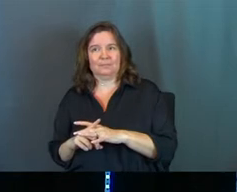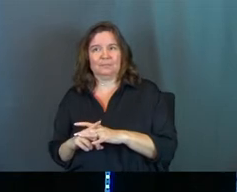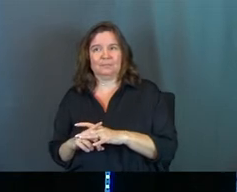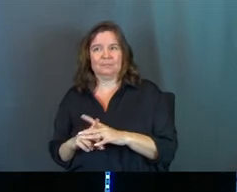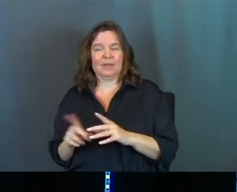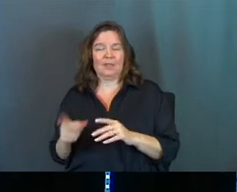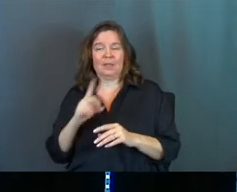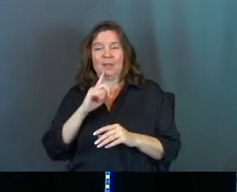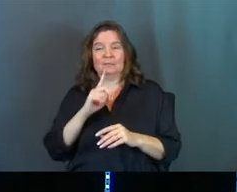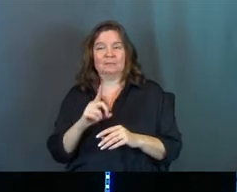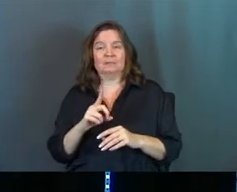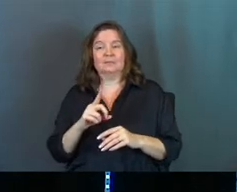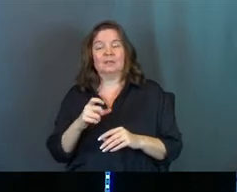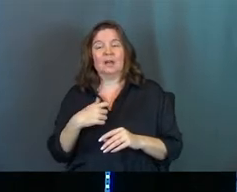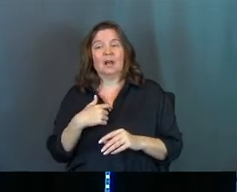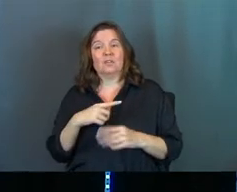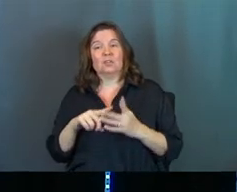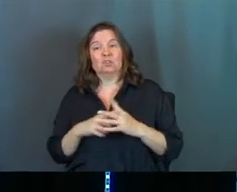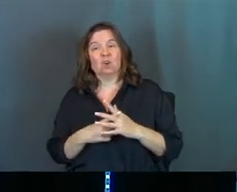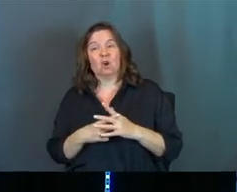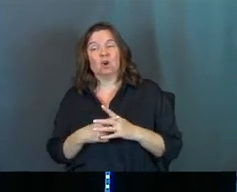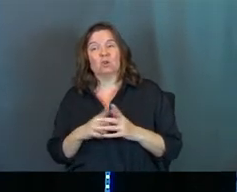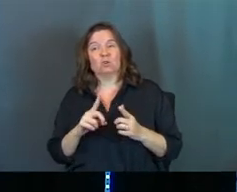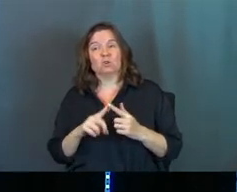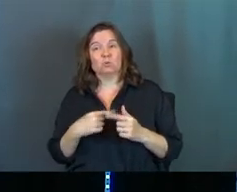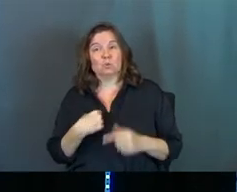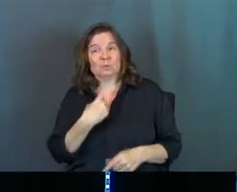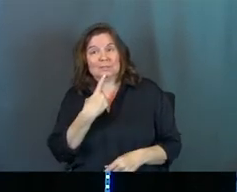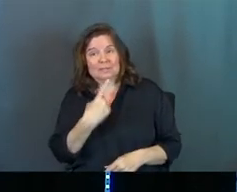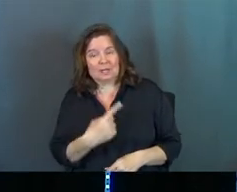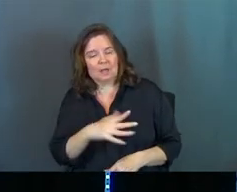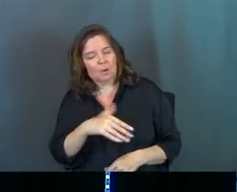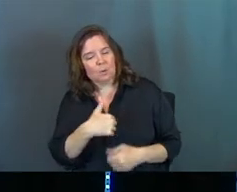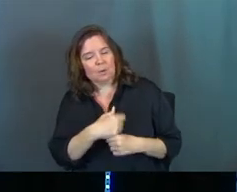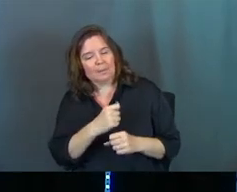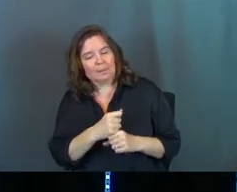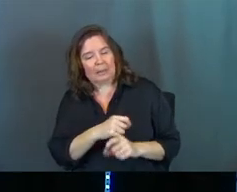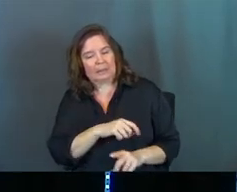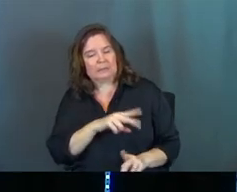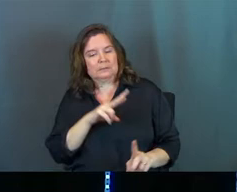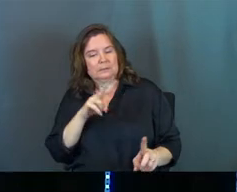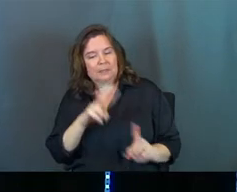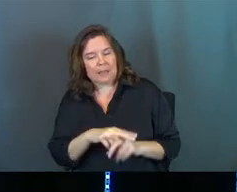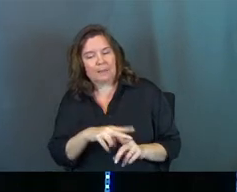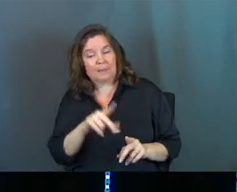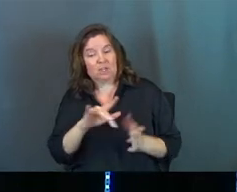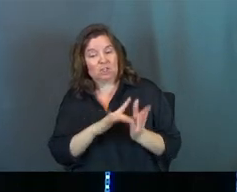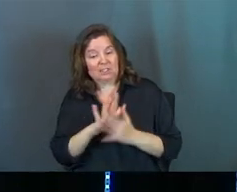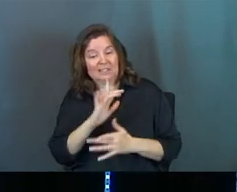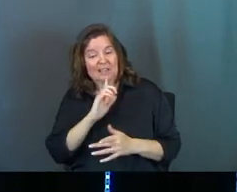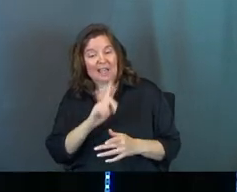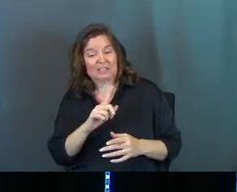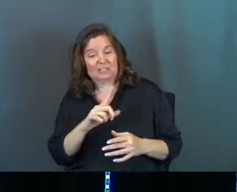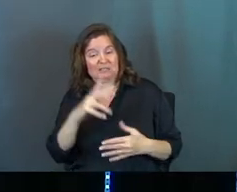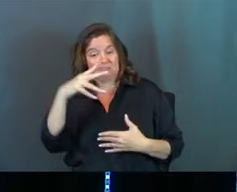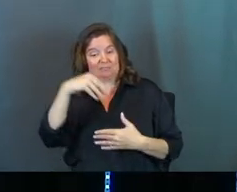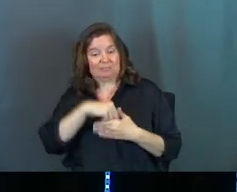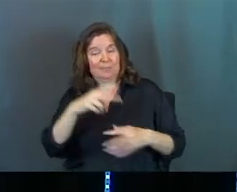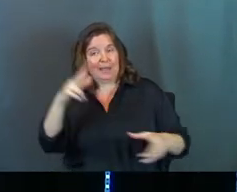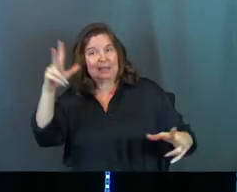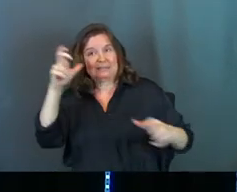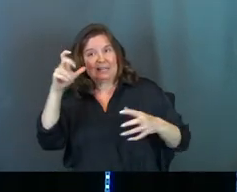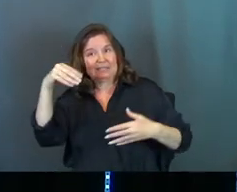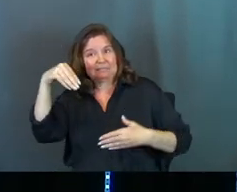extent possible, and they start to say, they're like, hey, we're going to make this claim. Jesus is actually possessed by